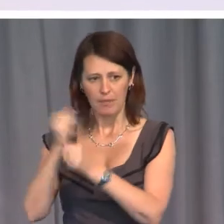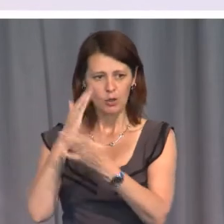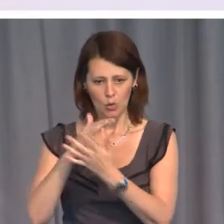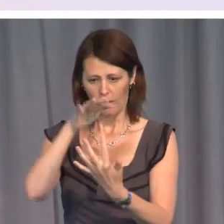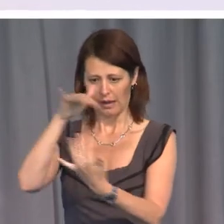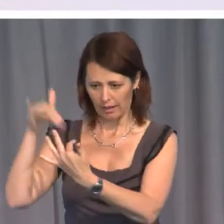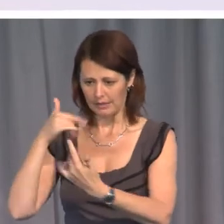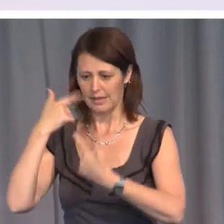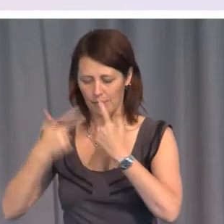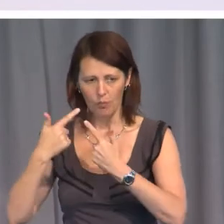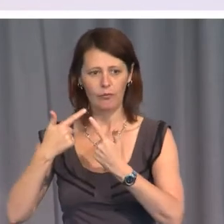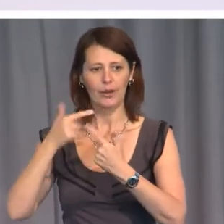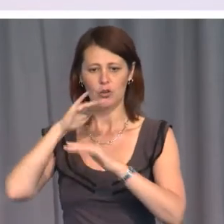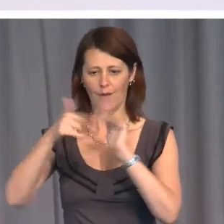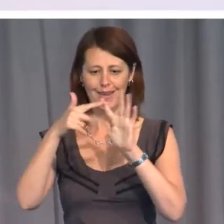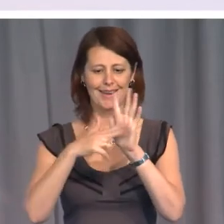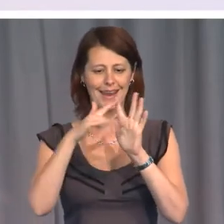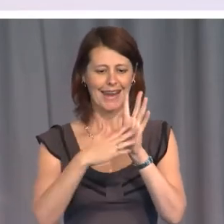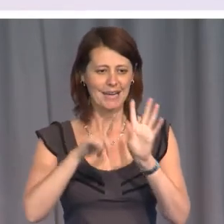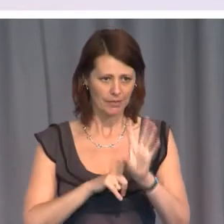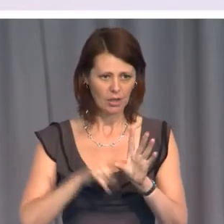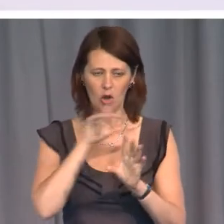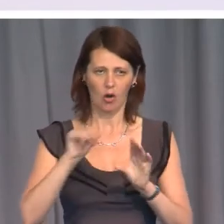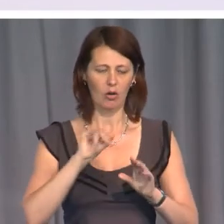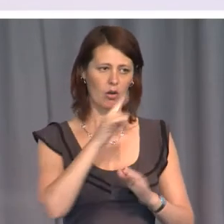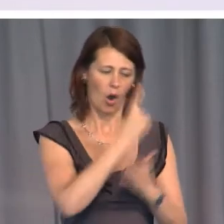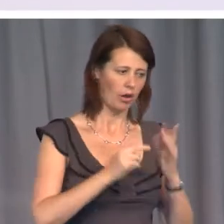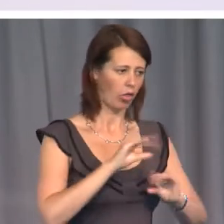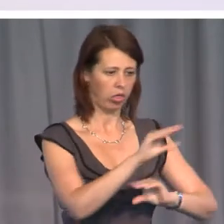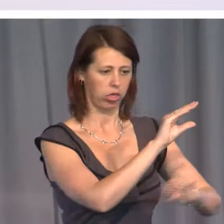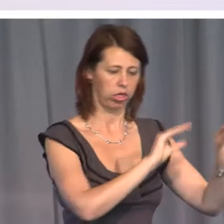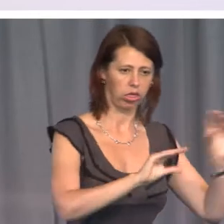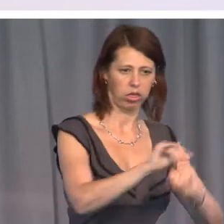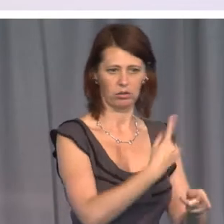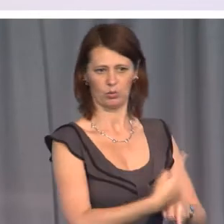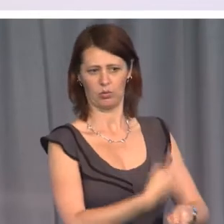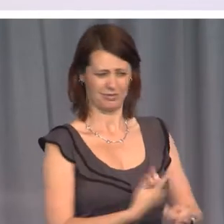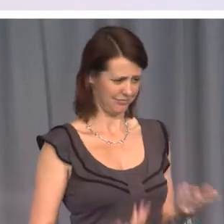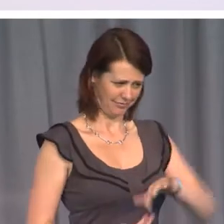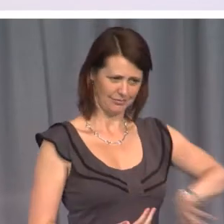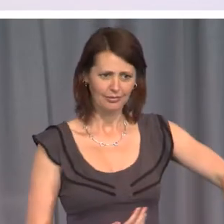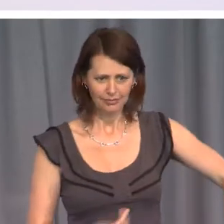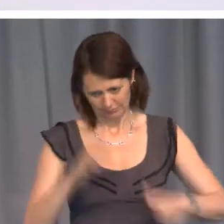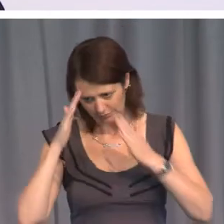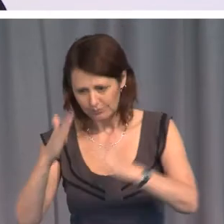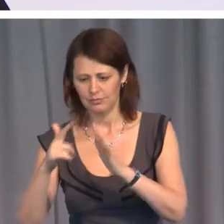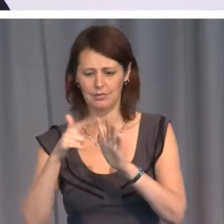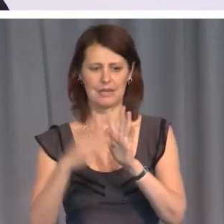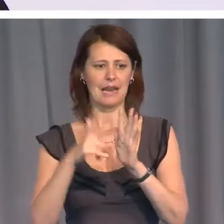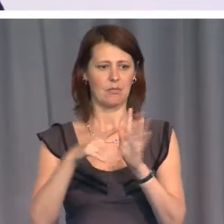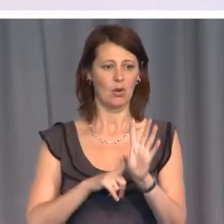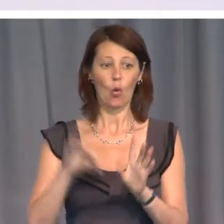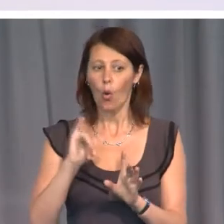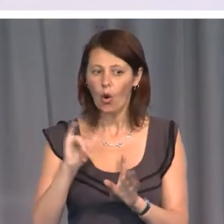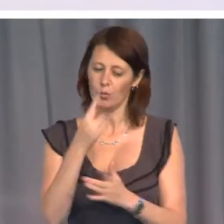on our enemies and not the tittle-tattle from our friends. Or did we just do it because the Americans